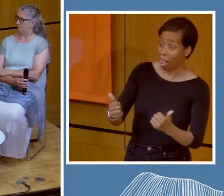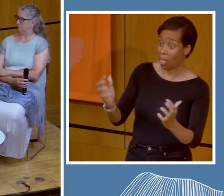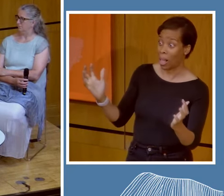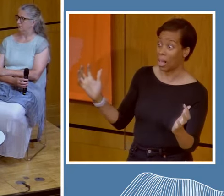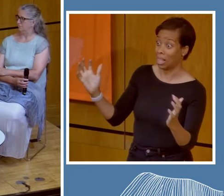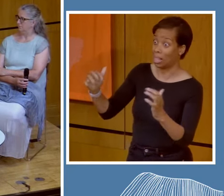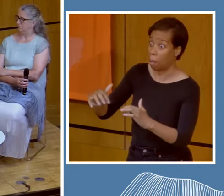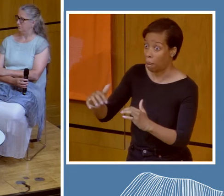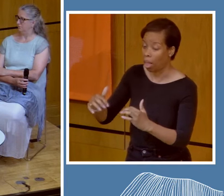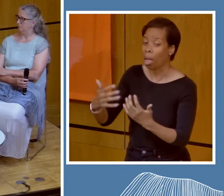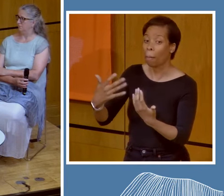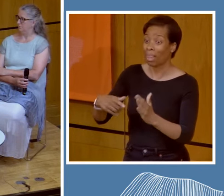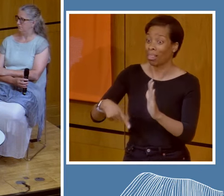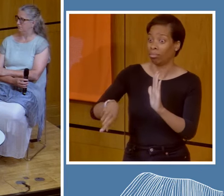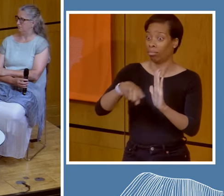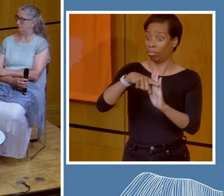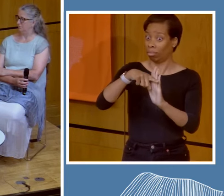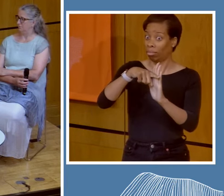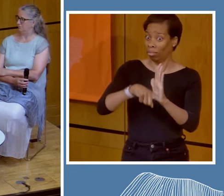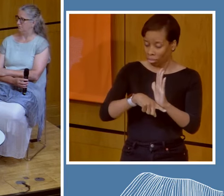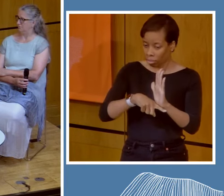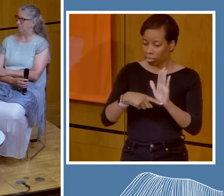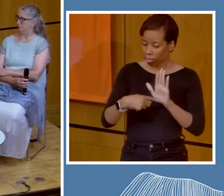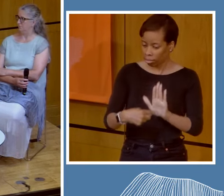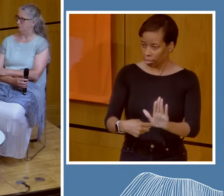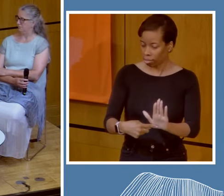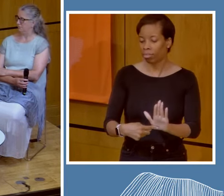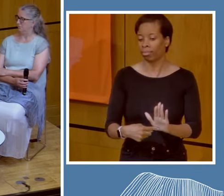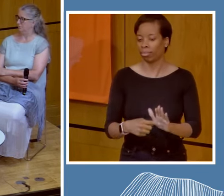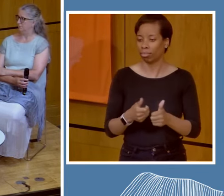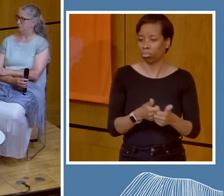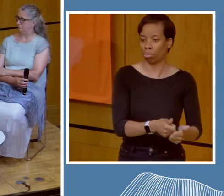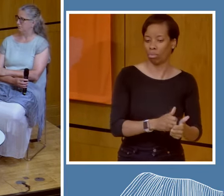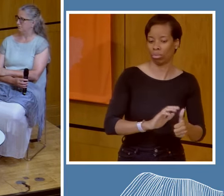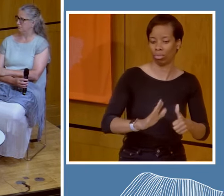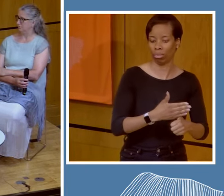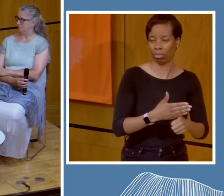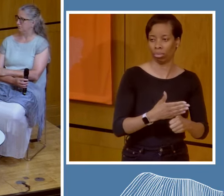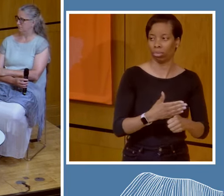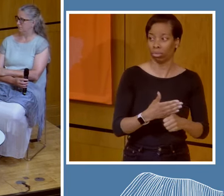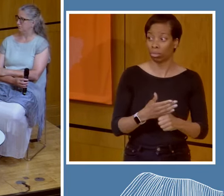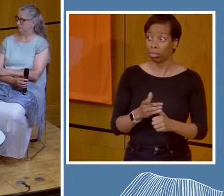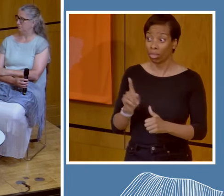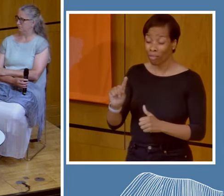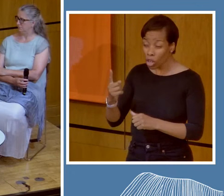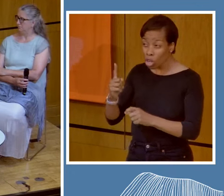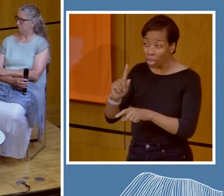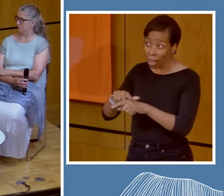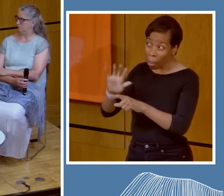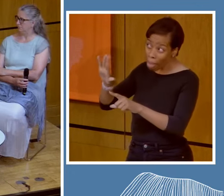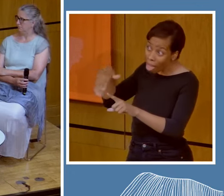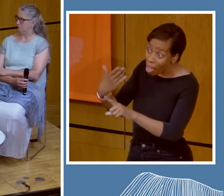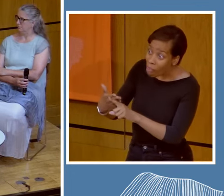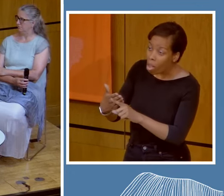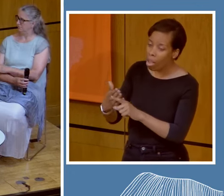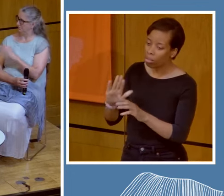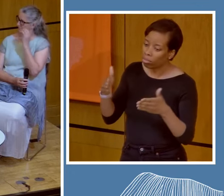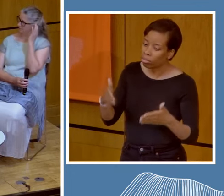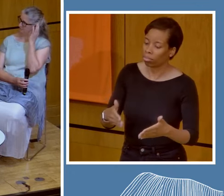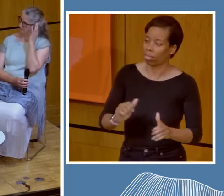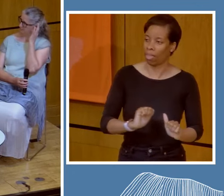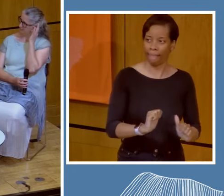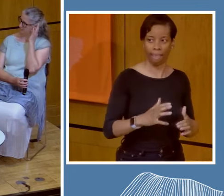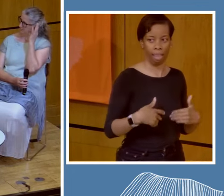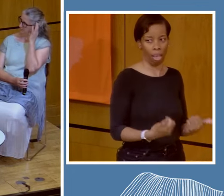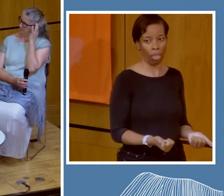health of indigenous peoples, which was the first time that the World Health Assembly has ever passed a resolution on the health of indigenous peoples. So because